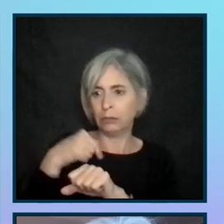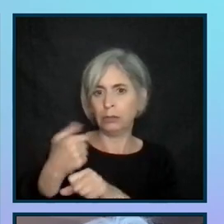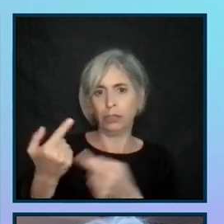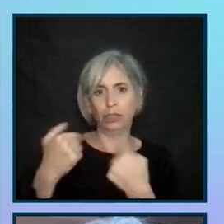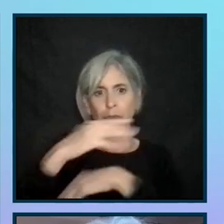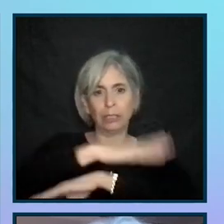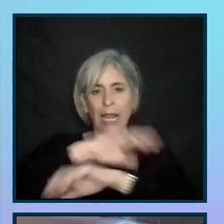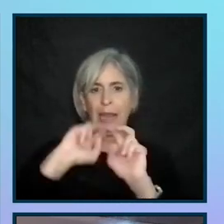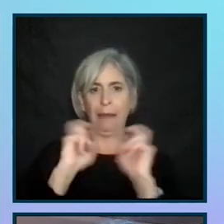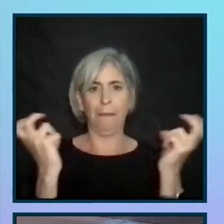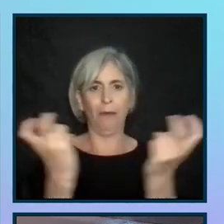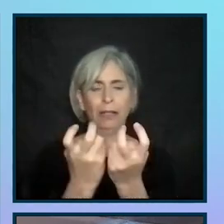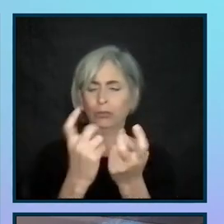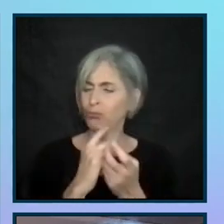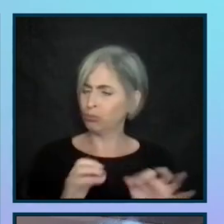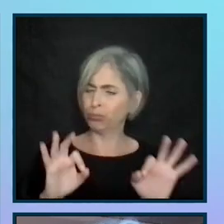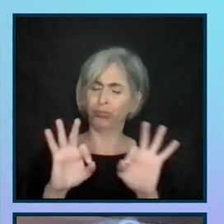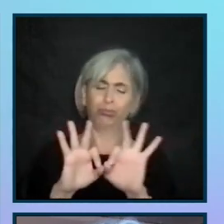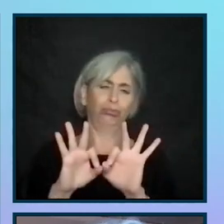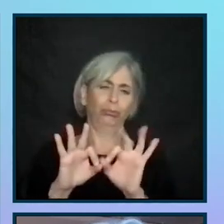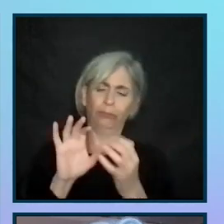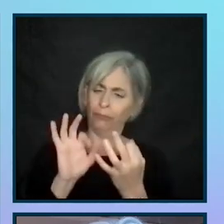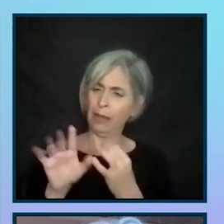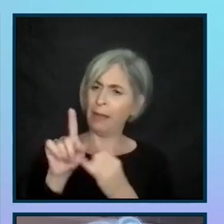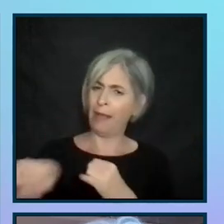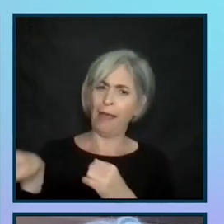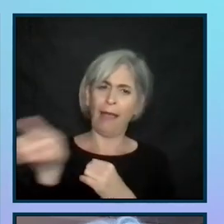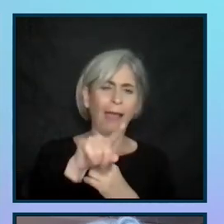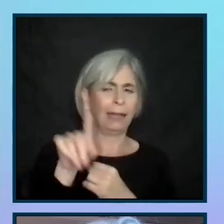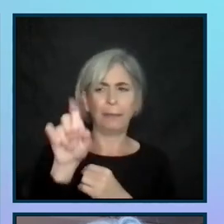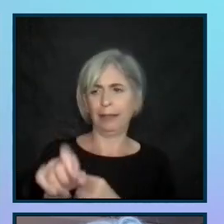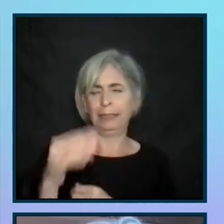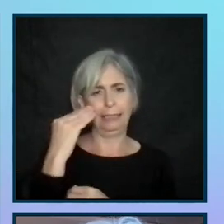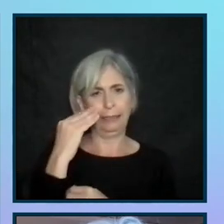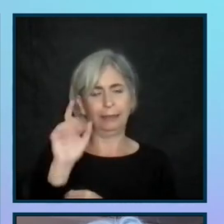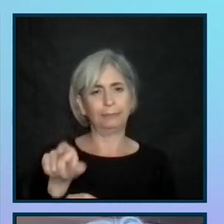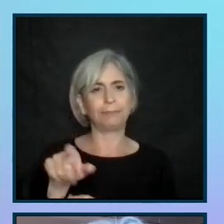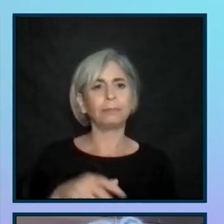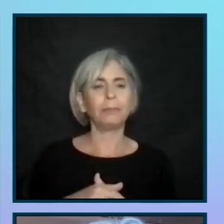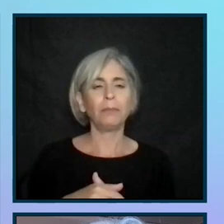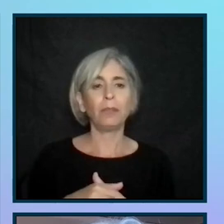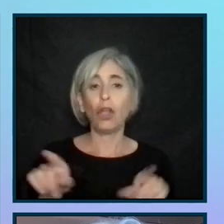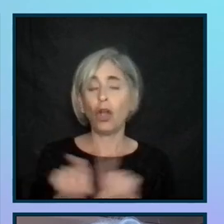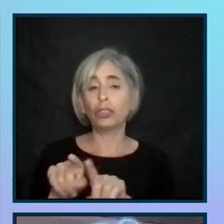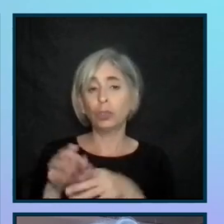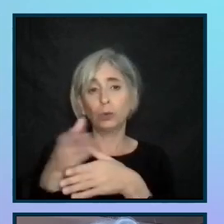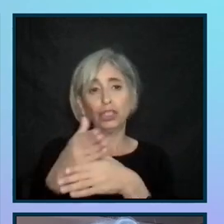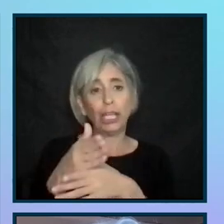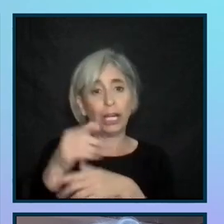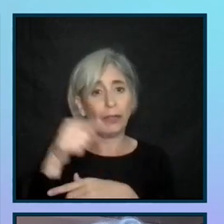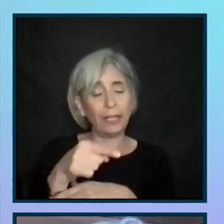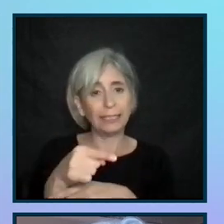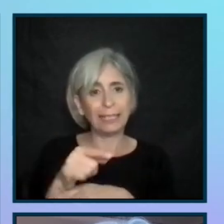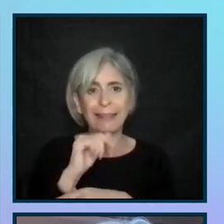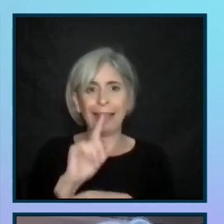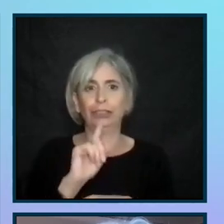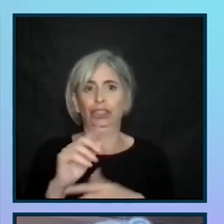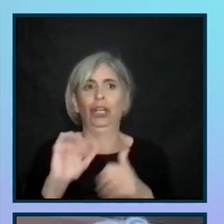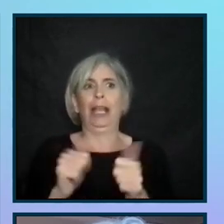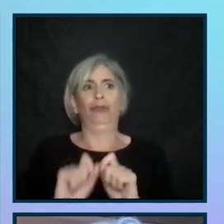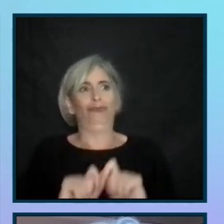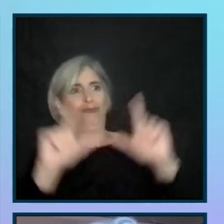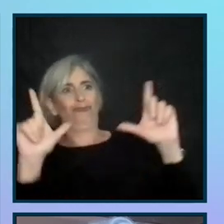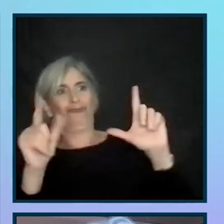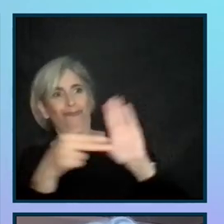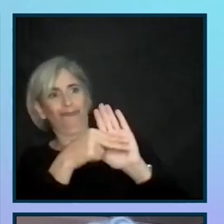table is really key. So another one I want to share with you is this. I wasn't quite sure how to put this on the